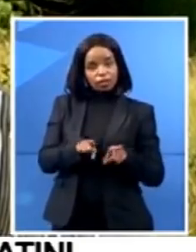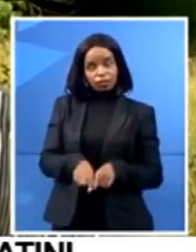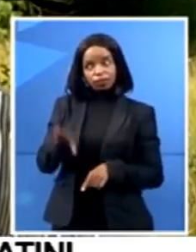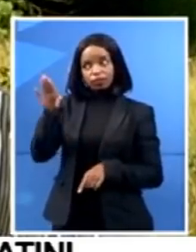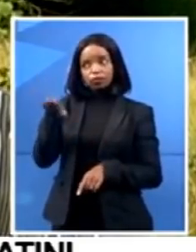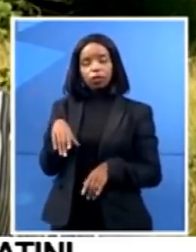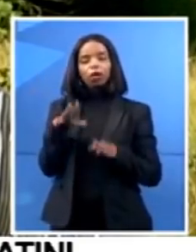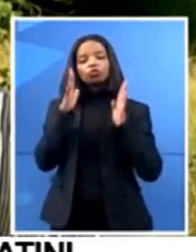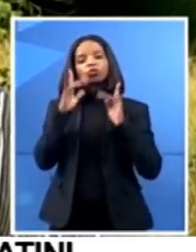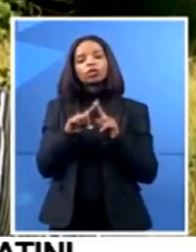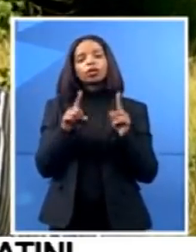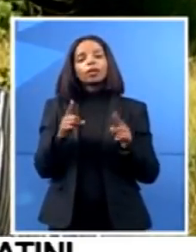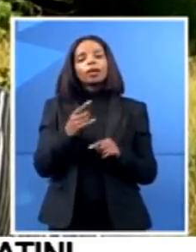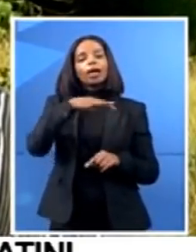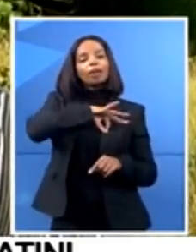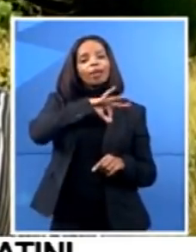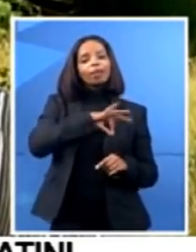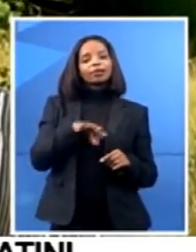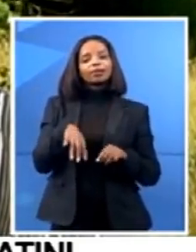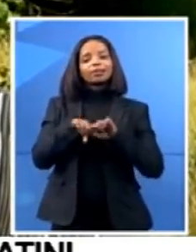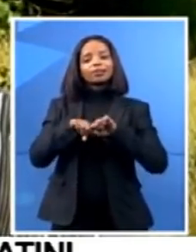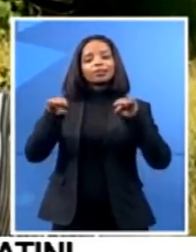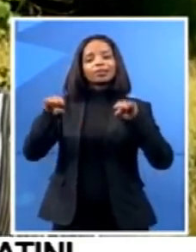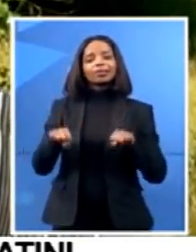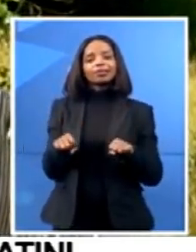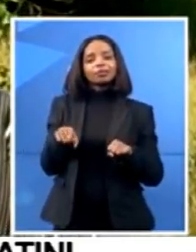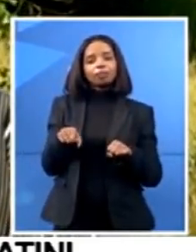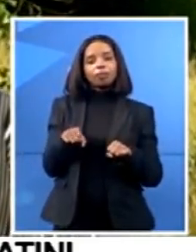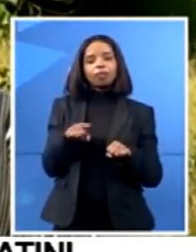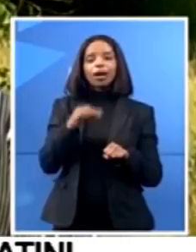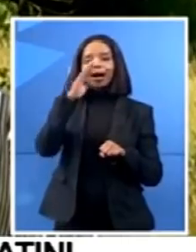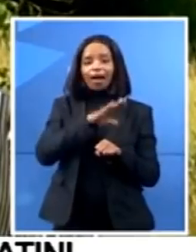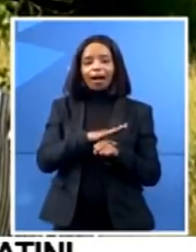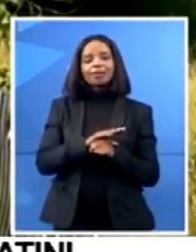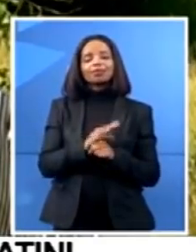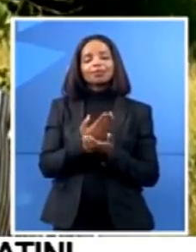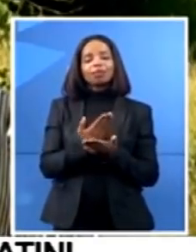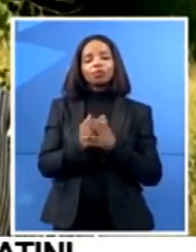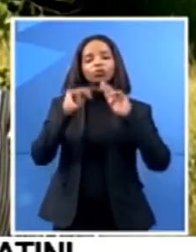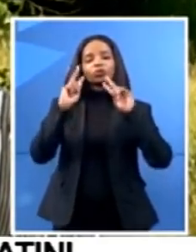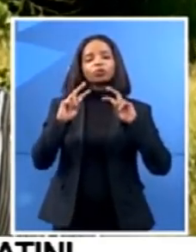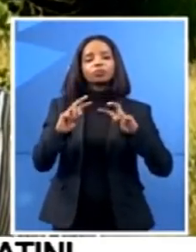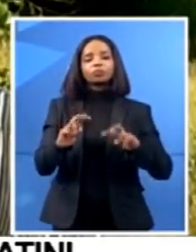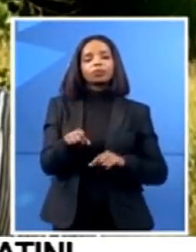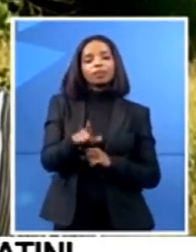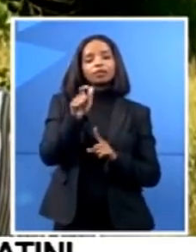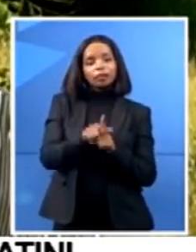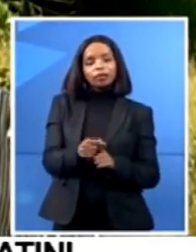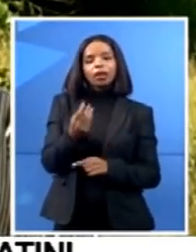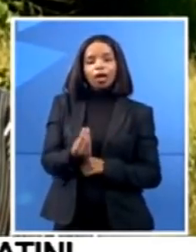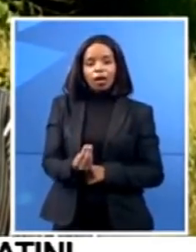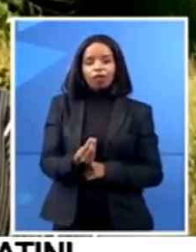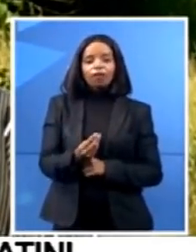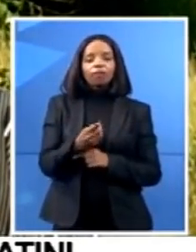unable to track and detect that this person has got a dual system of citizenship